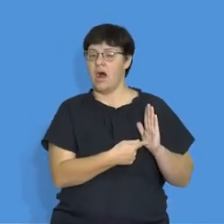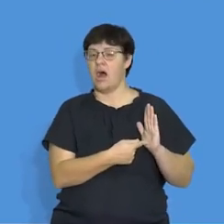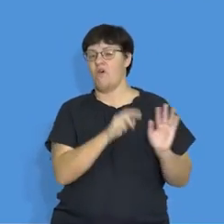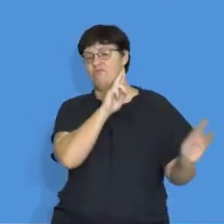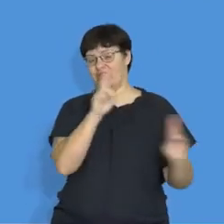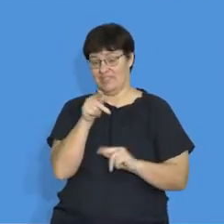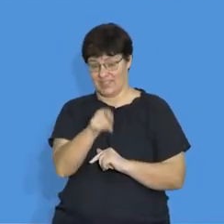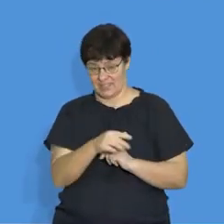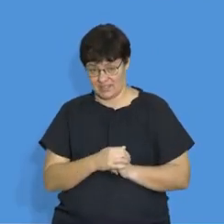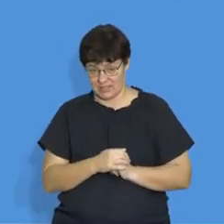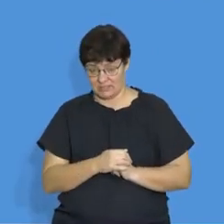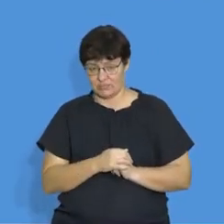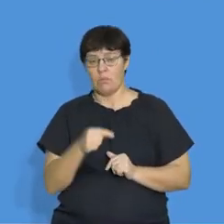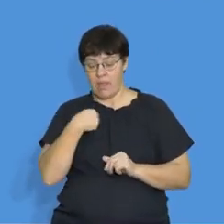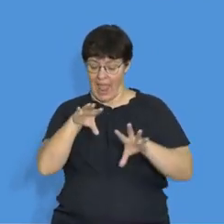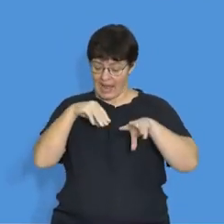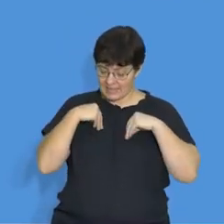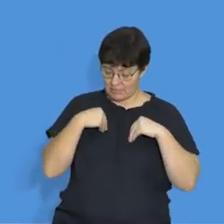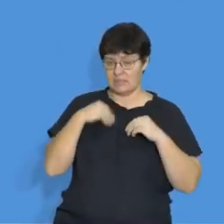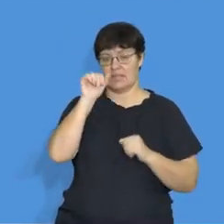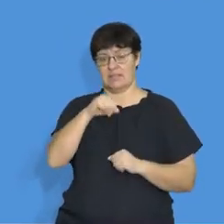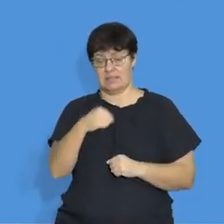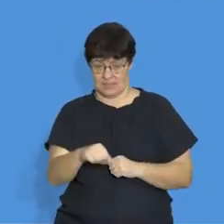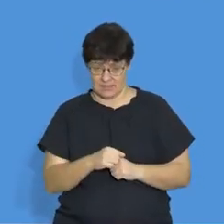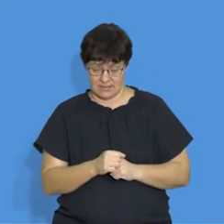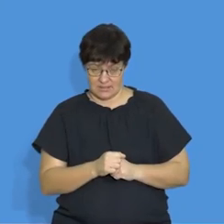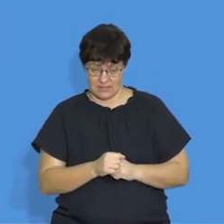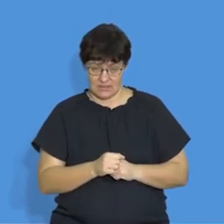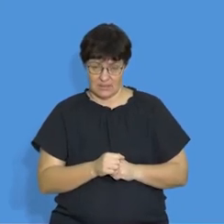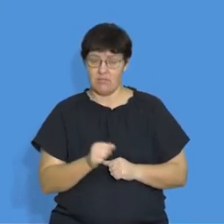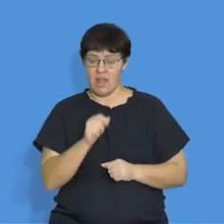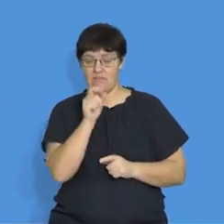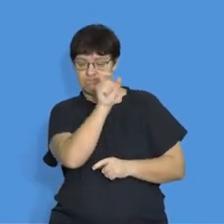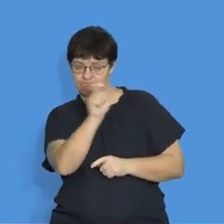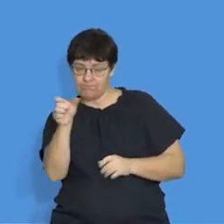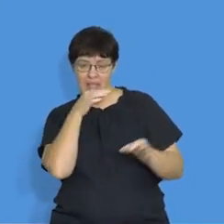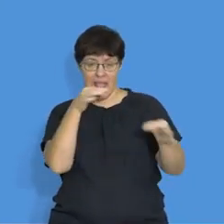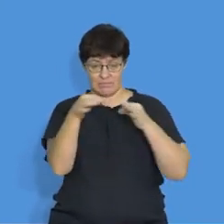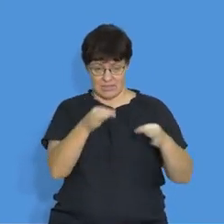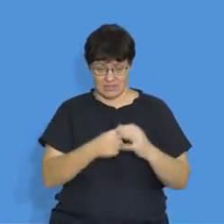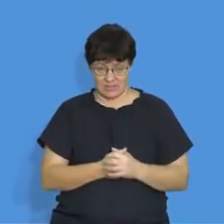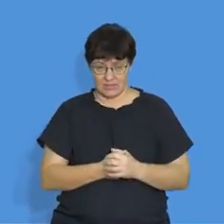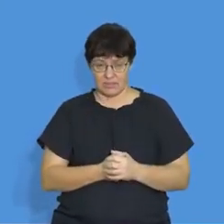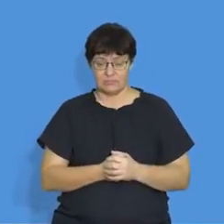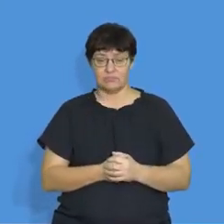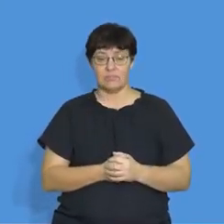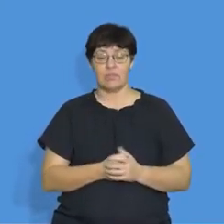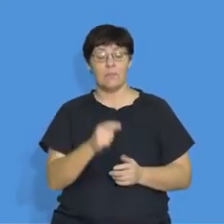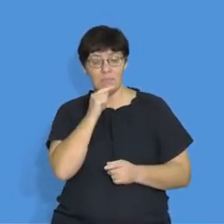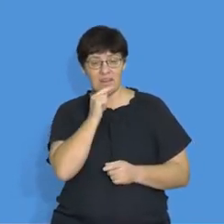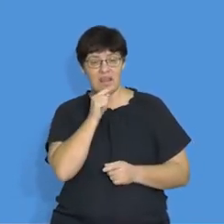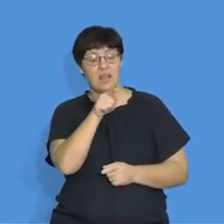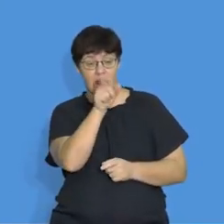in as far as what is acceptable, you know, in an examination when it comes to definitions. Definitions are all or nothing.